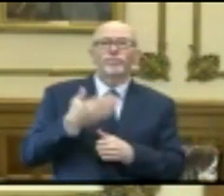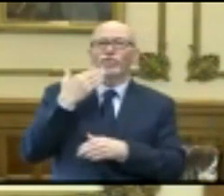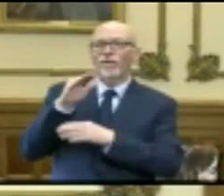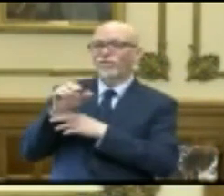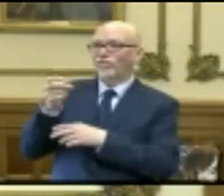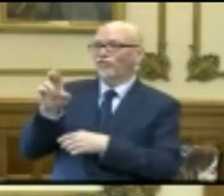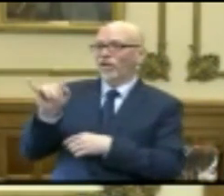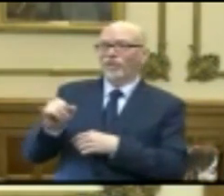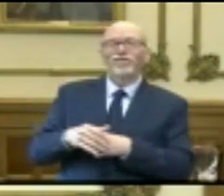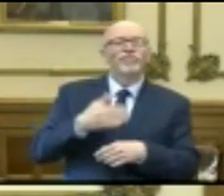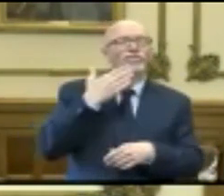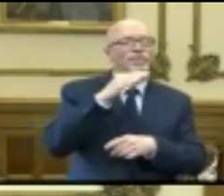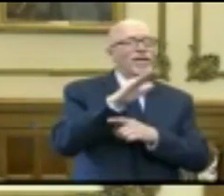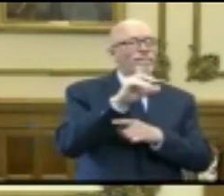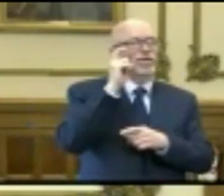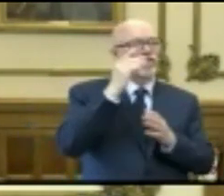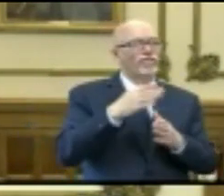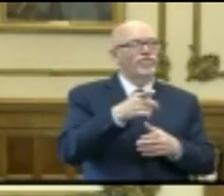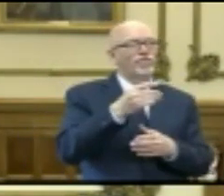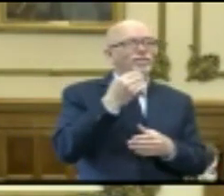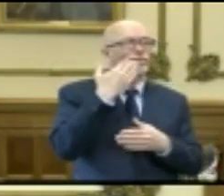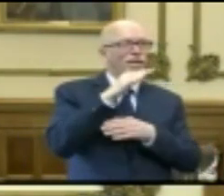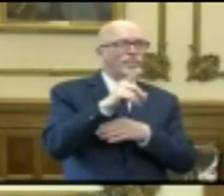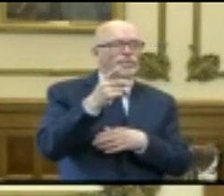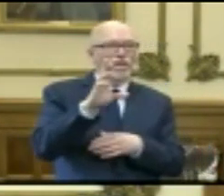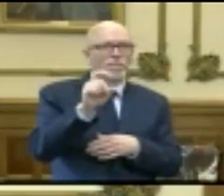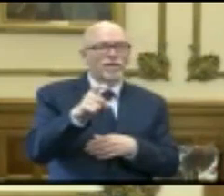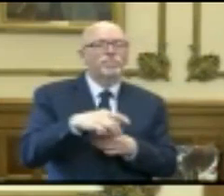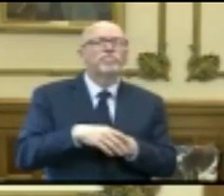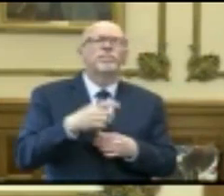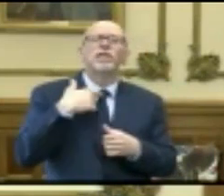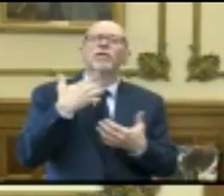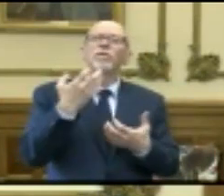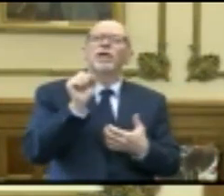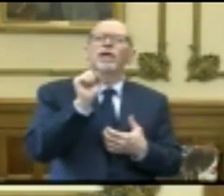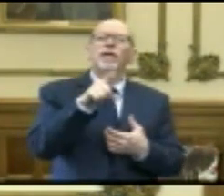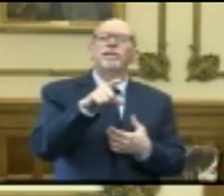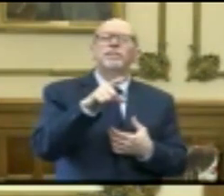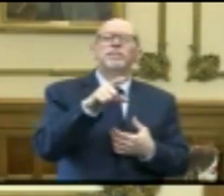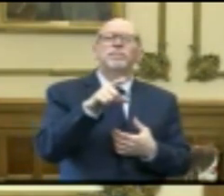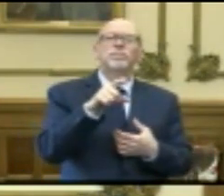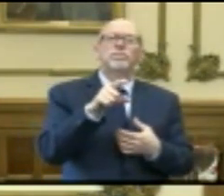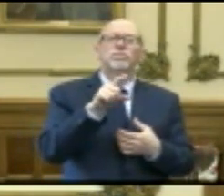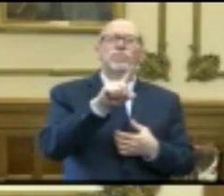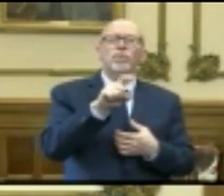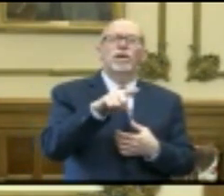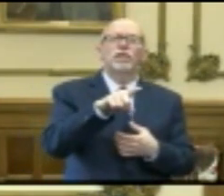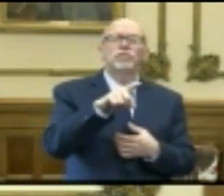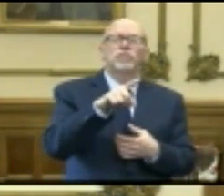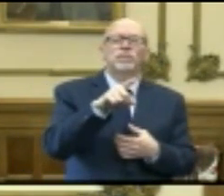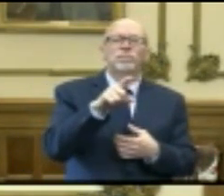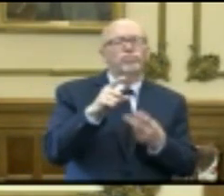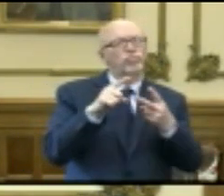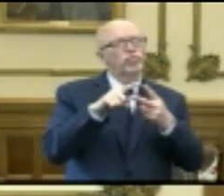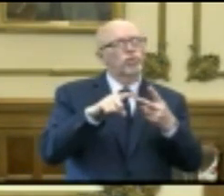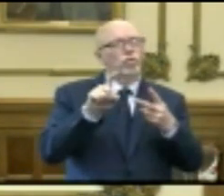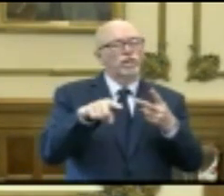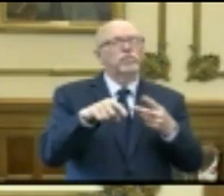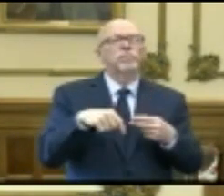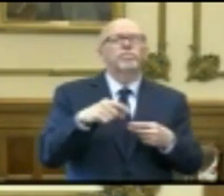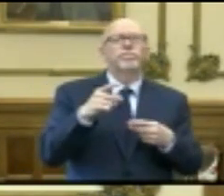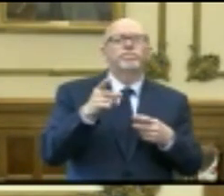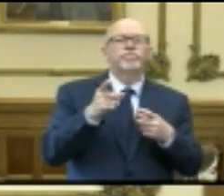Sherry. Good afternoon, Governor. Good afternoon, Dr. Box. I wanted to ask a question, two questions. One is,